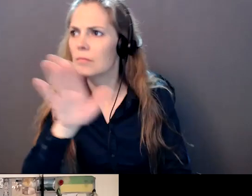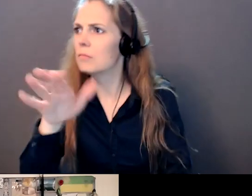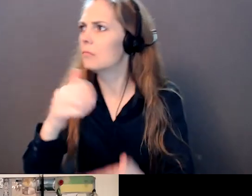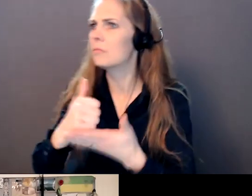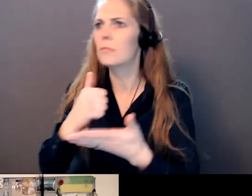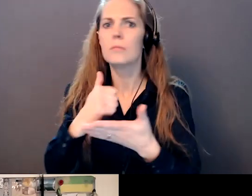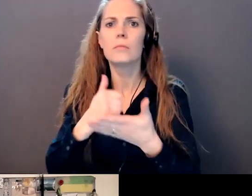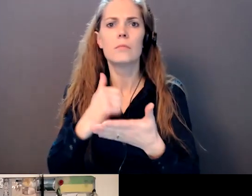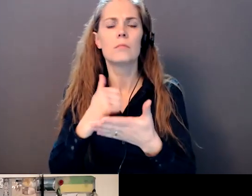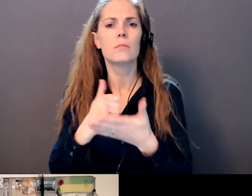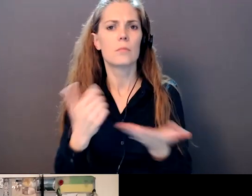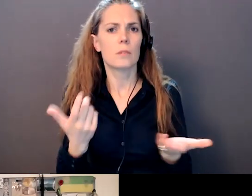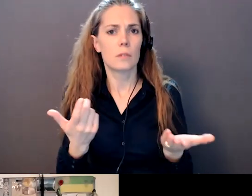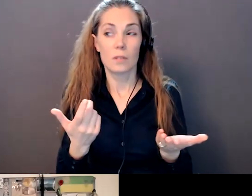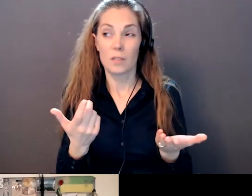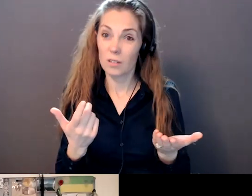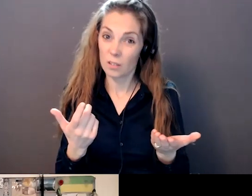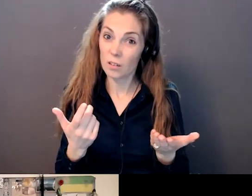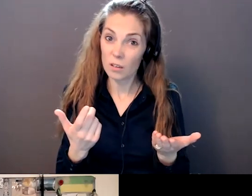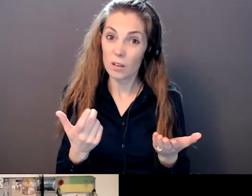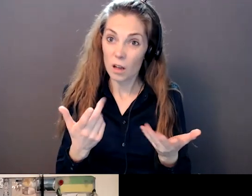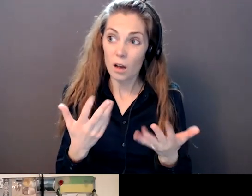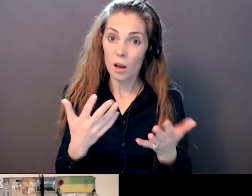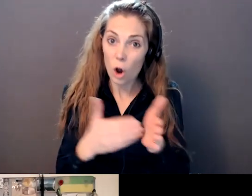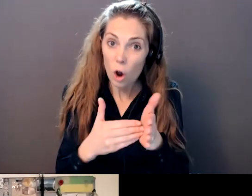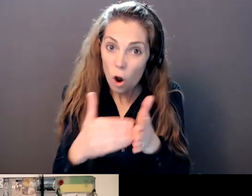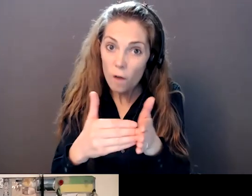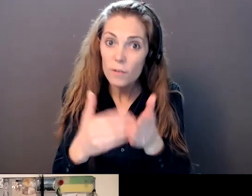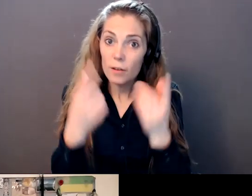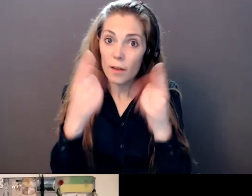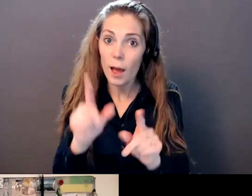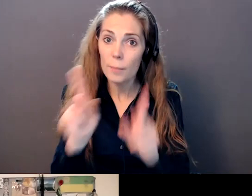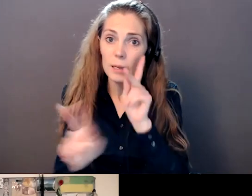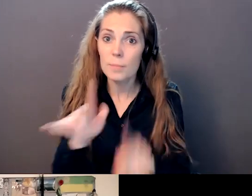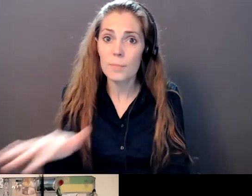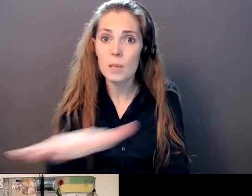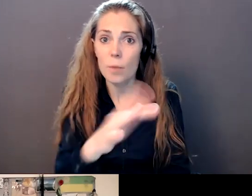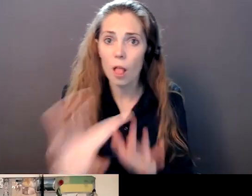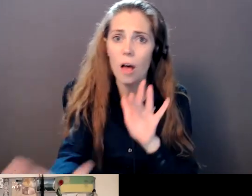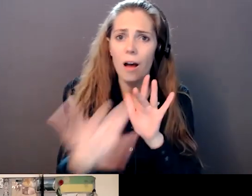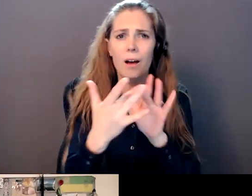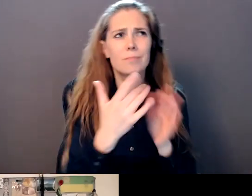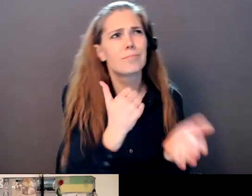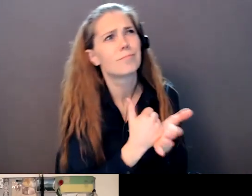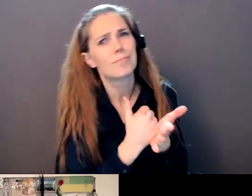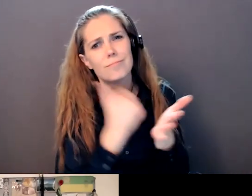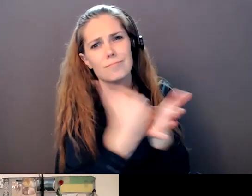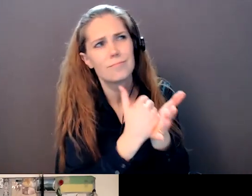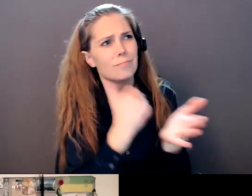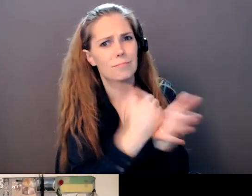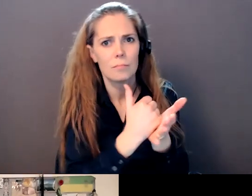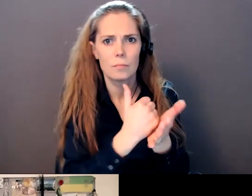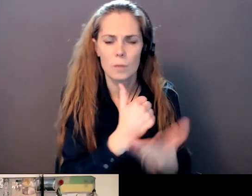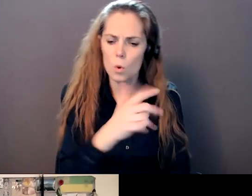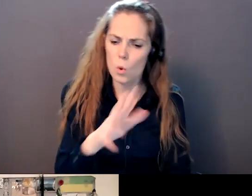that have that have come to us in desperation and we've helped about and they've said, you're the first organization that's ever